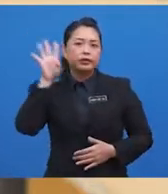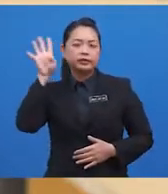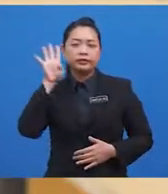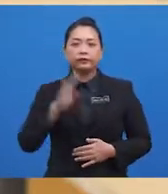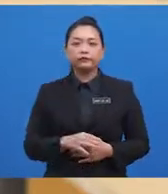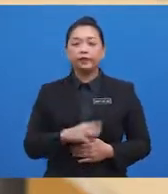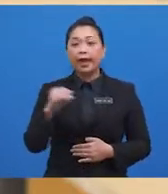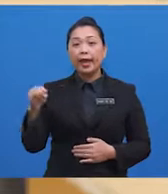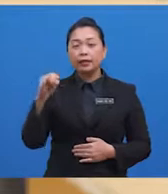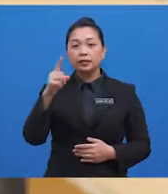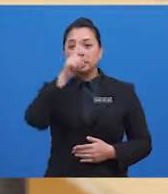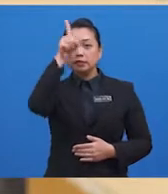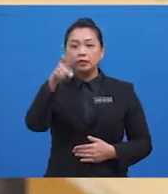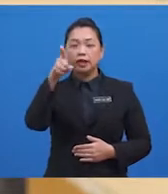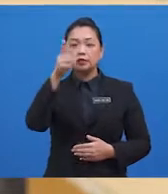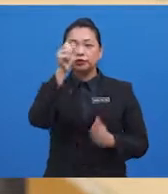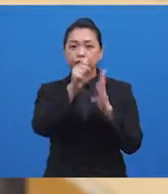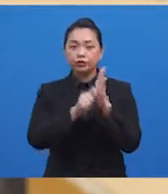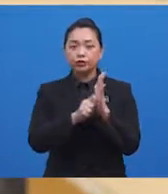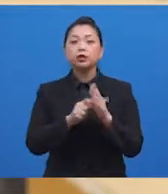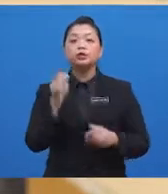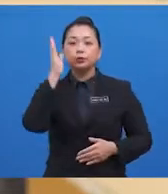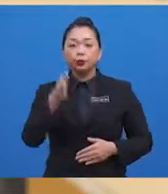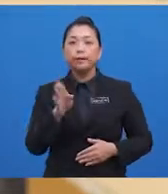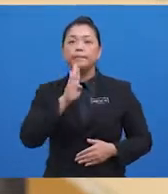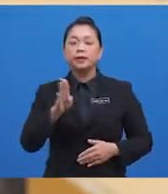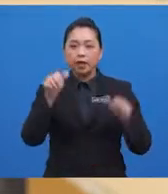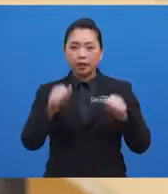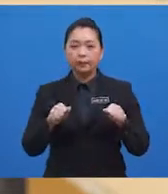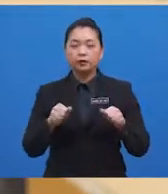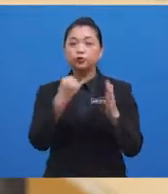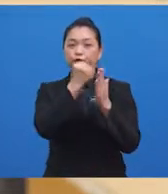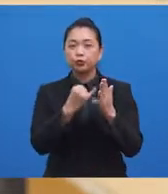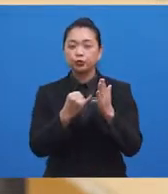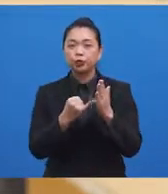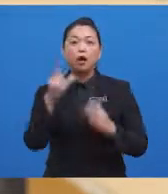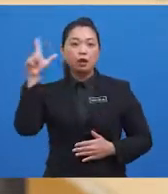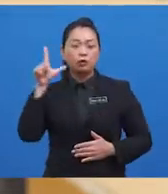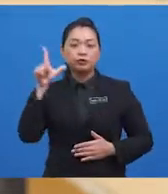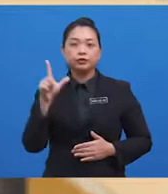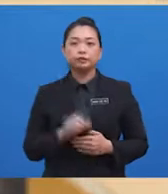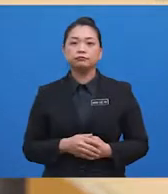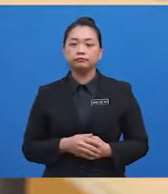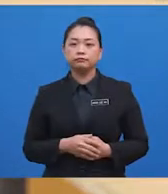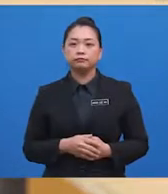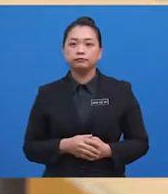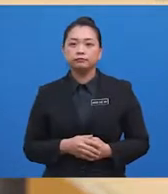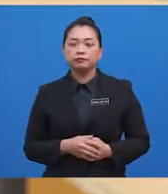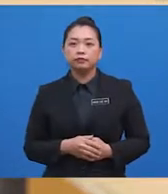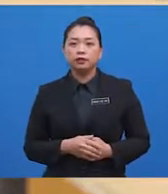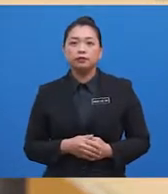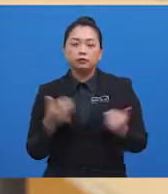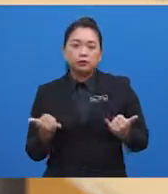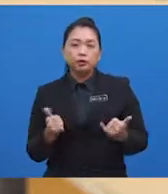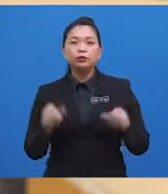intelligent predicting, you will be able to draw a logical conclusion of what the text is all about. Now,